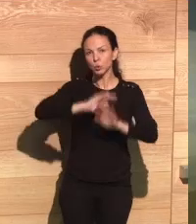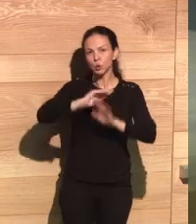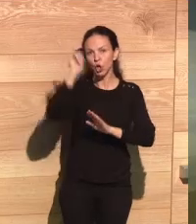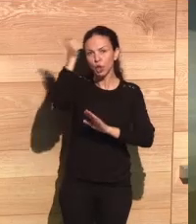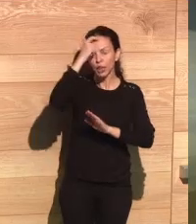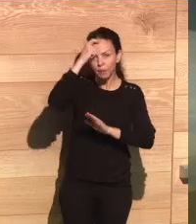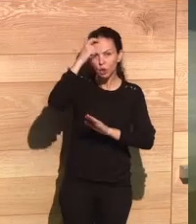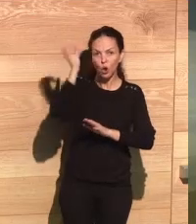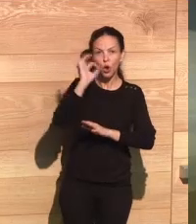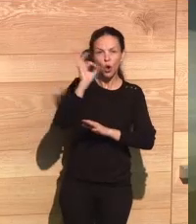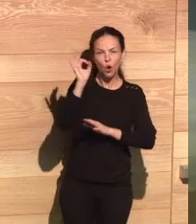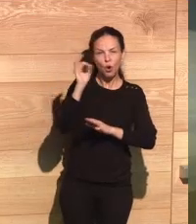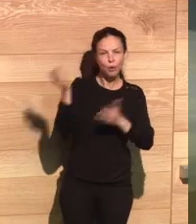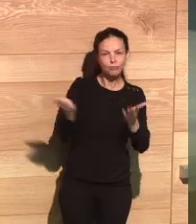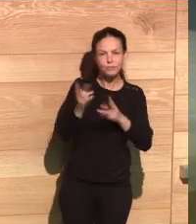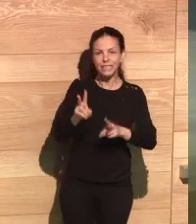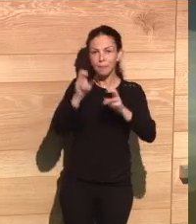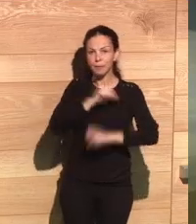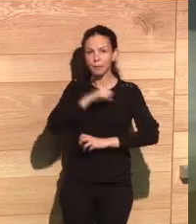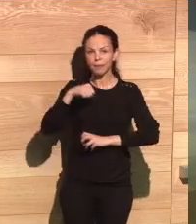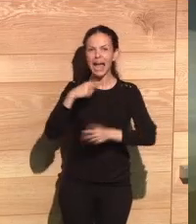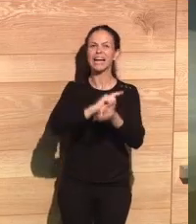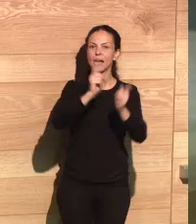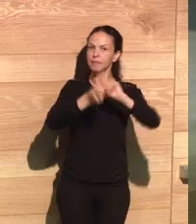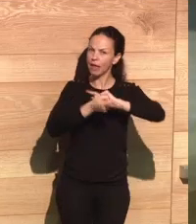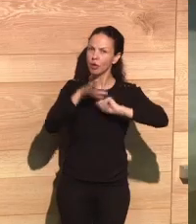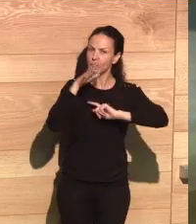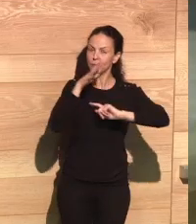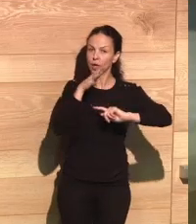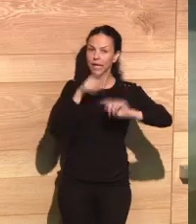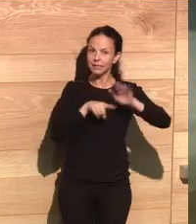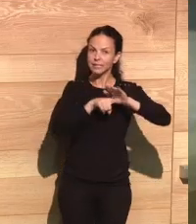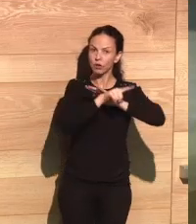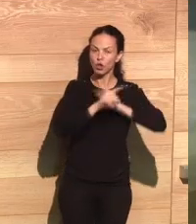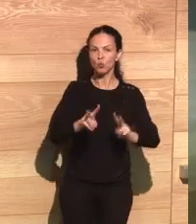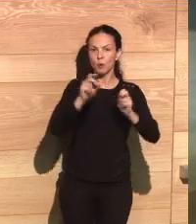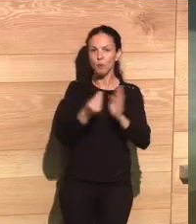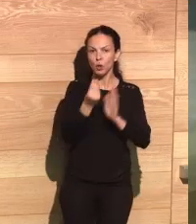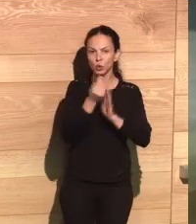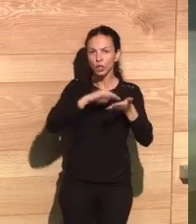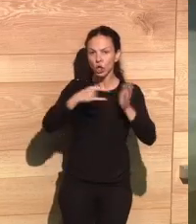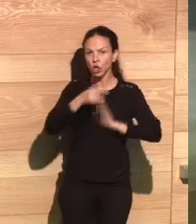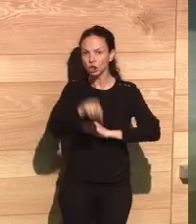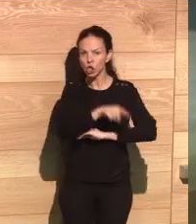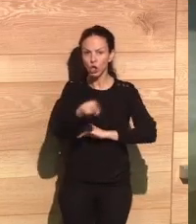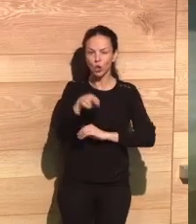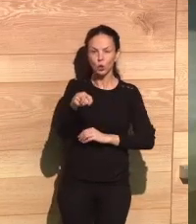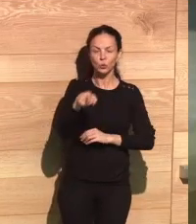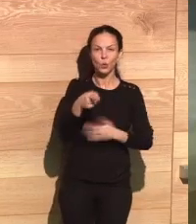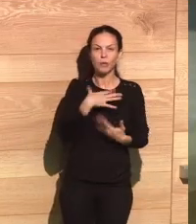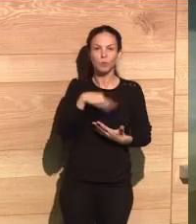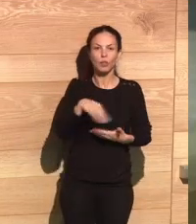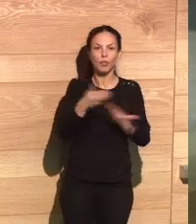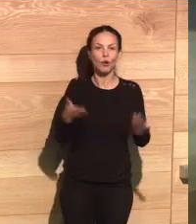is your thought on this? Has this, the concept or the idea of privacy changed, in particular, due to the new